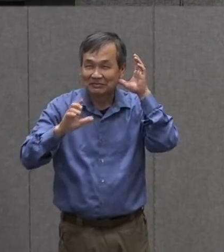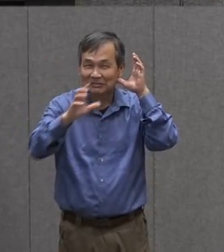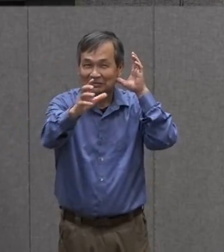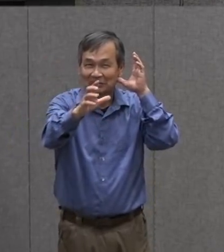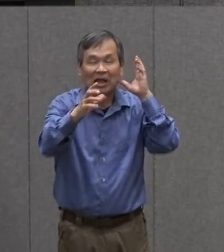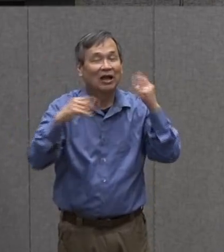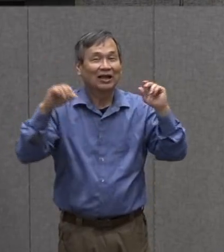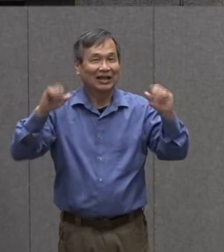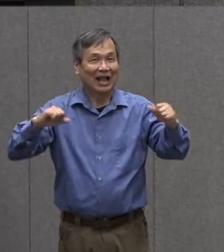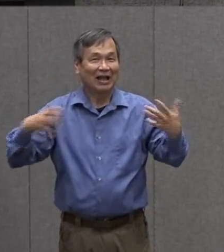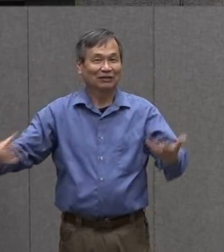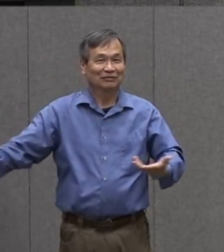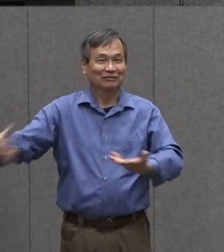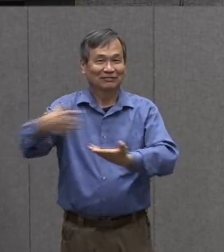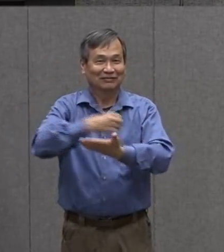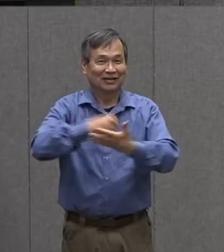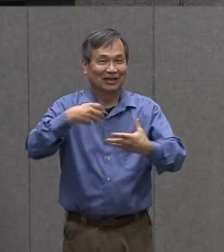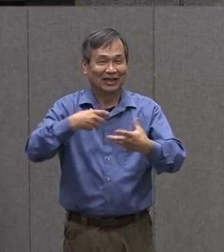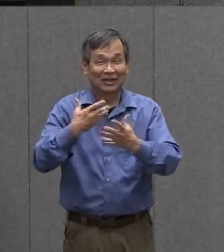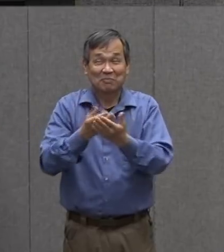collect outside